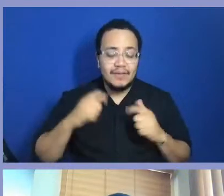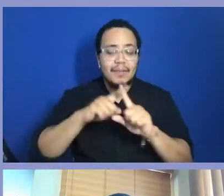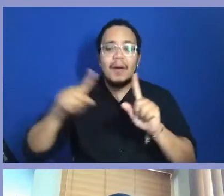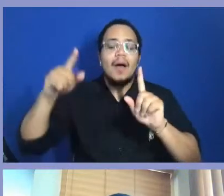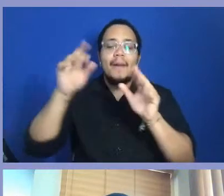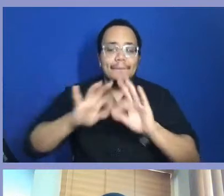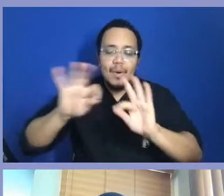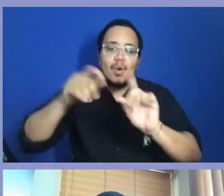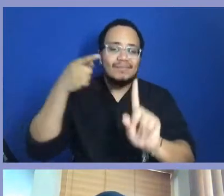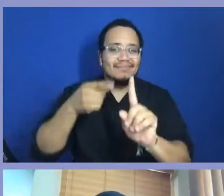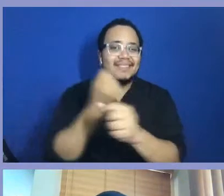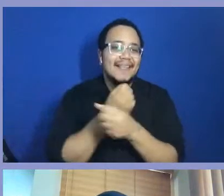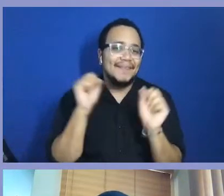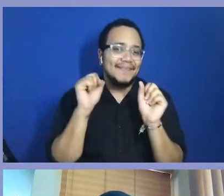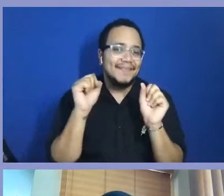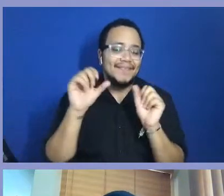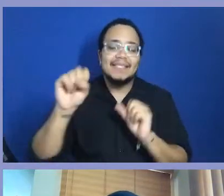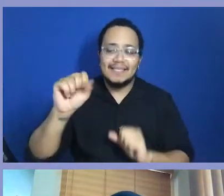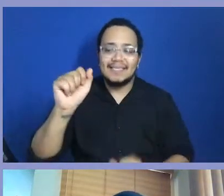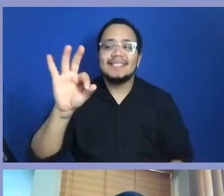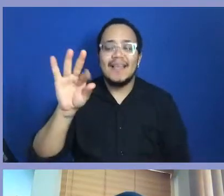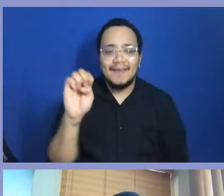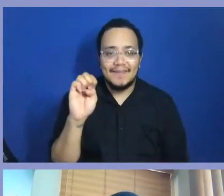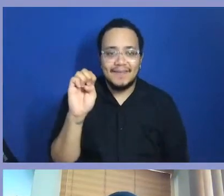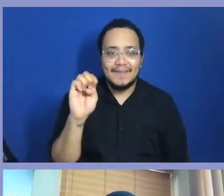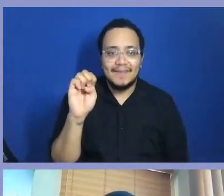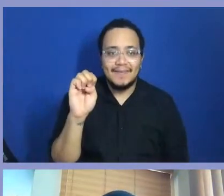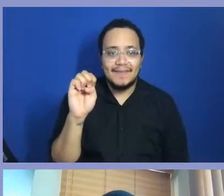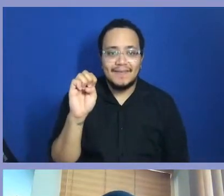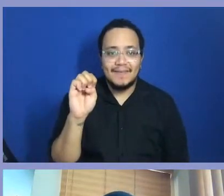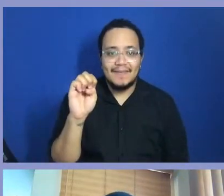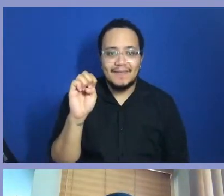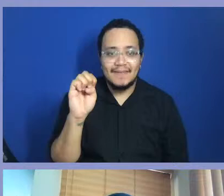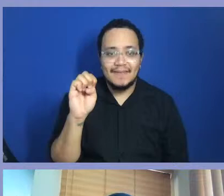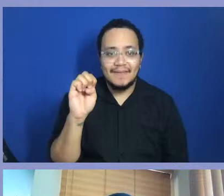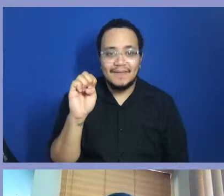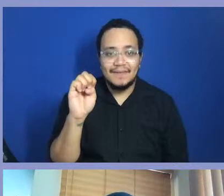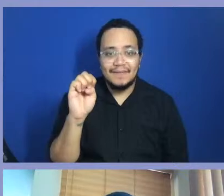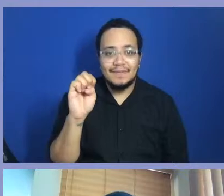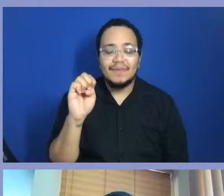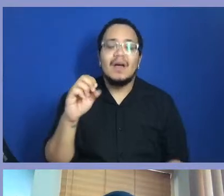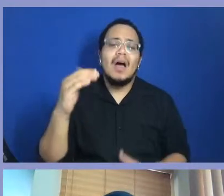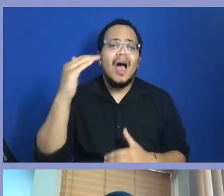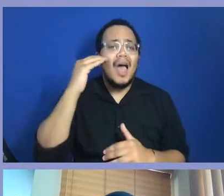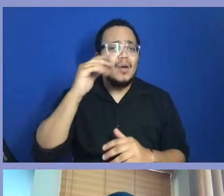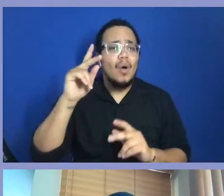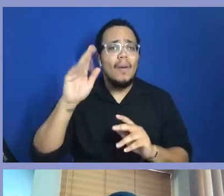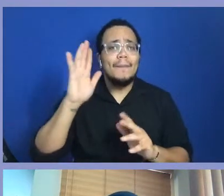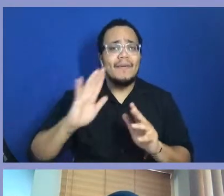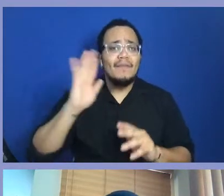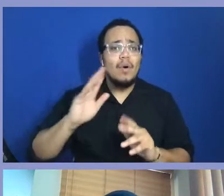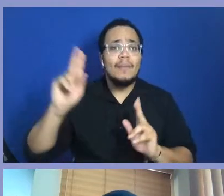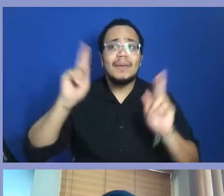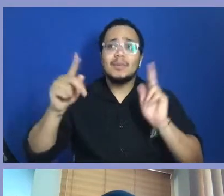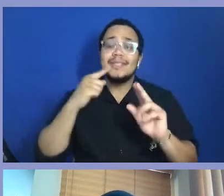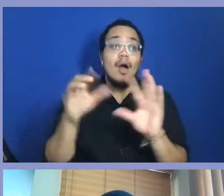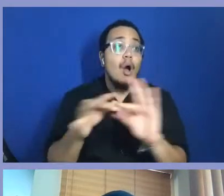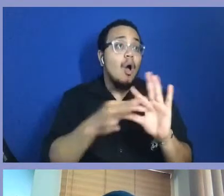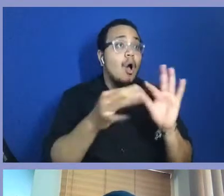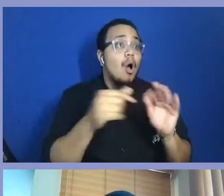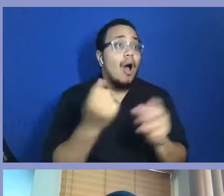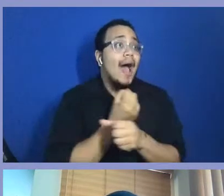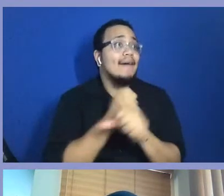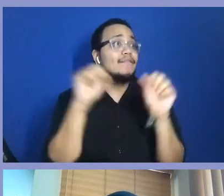ruin is to go, oh, everything's okay. They said I was free. Oh, that stayed over there. I'm not free.